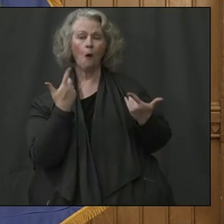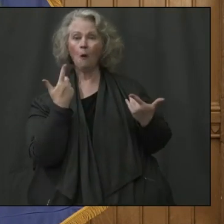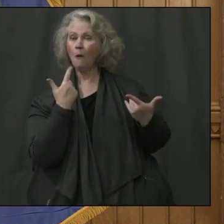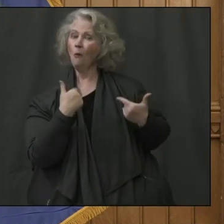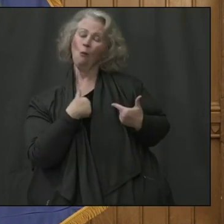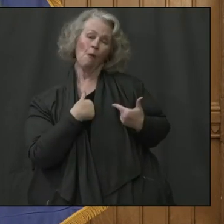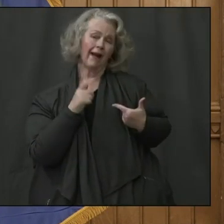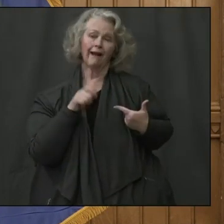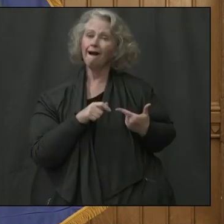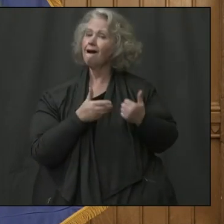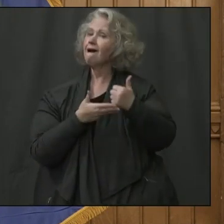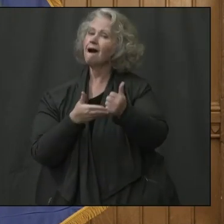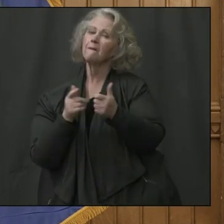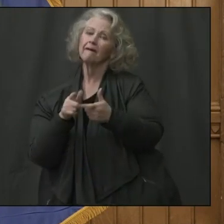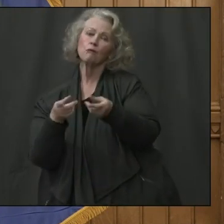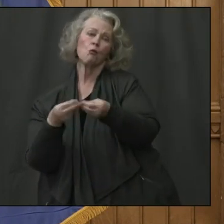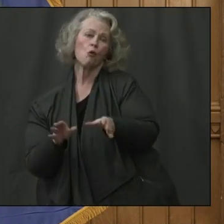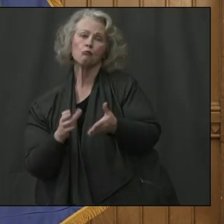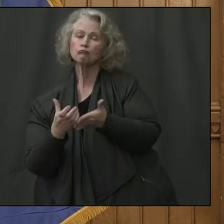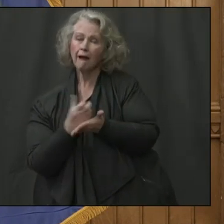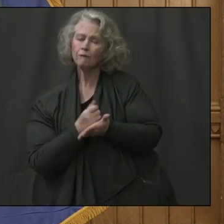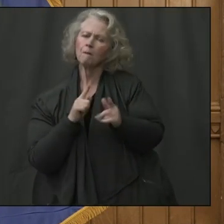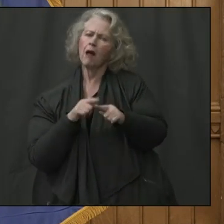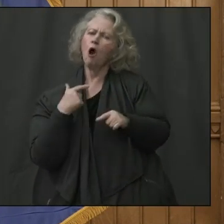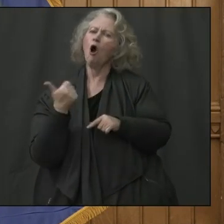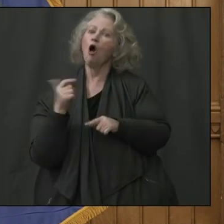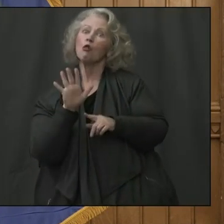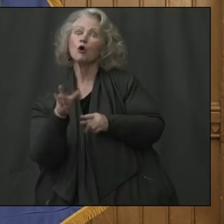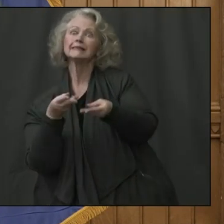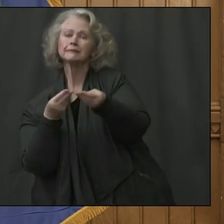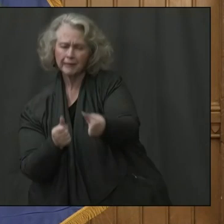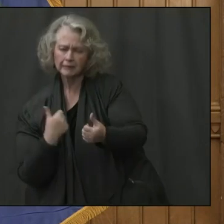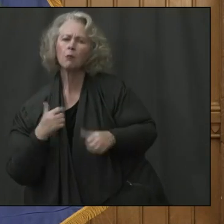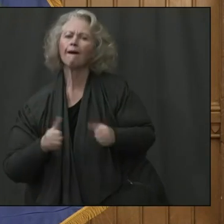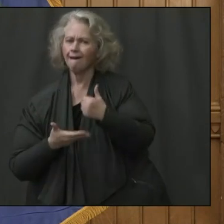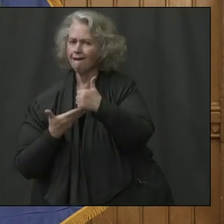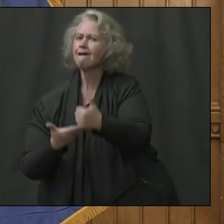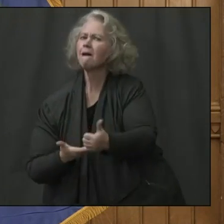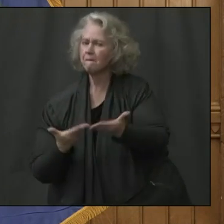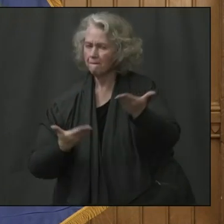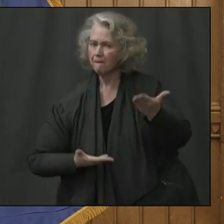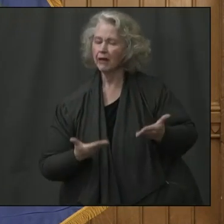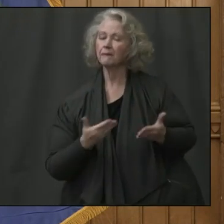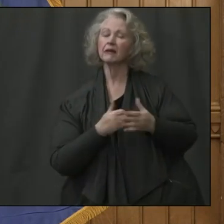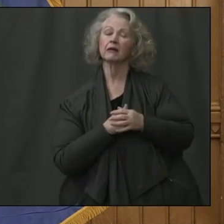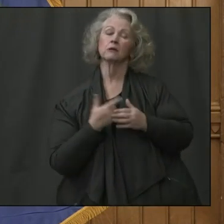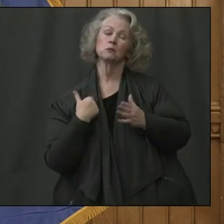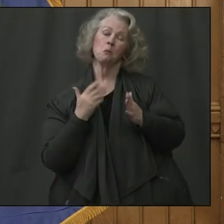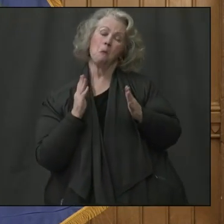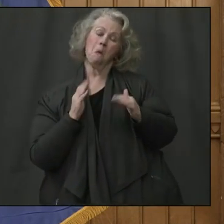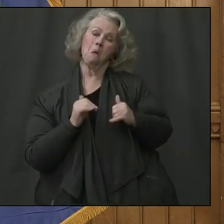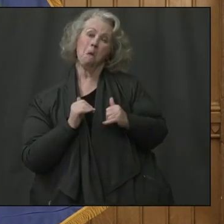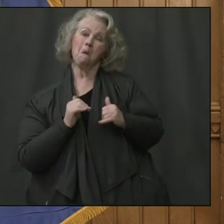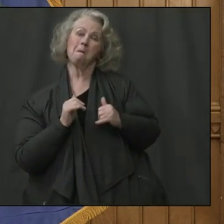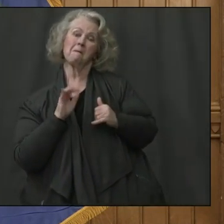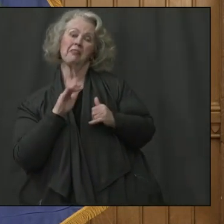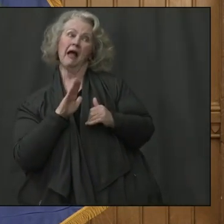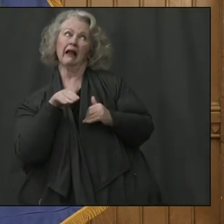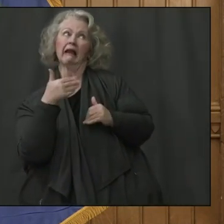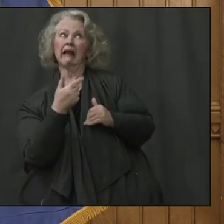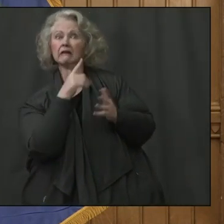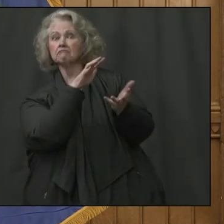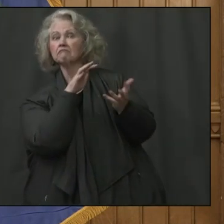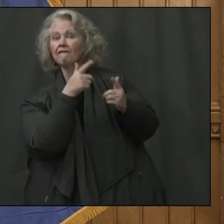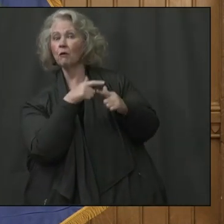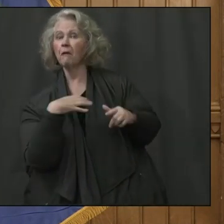revenues. And I also think the last piece of the supplemental coming up, I hope in the next month or so, we'll look